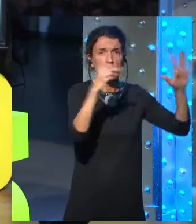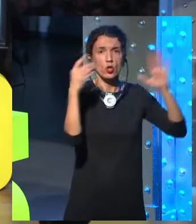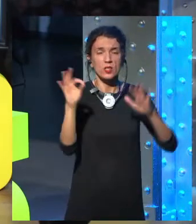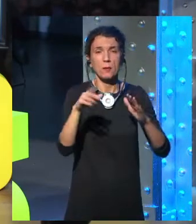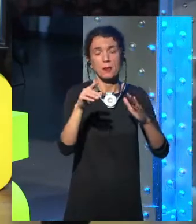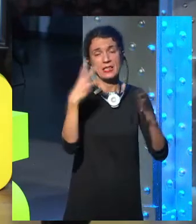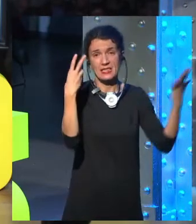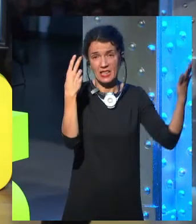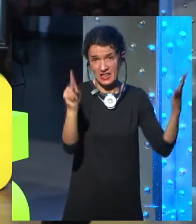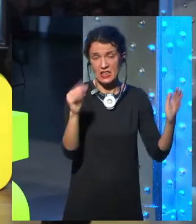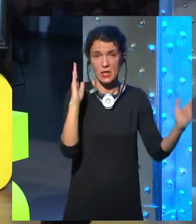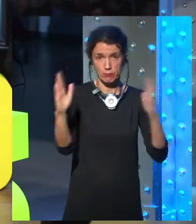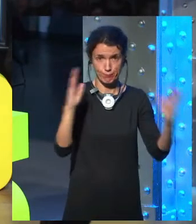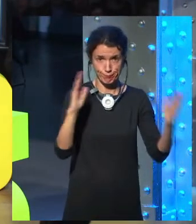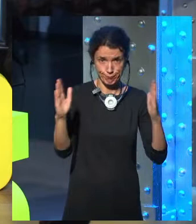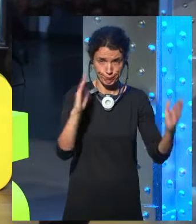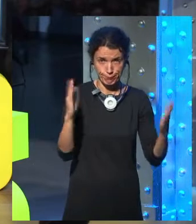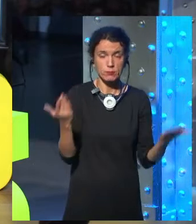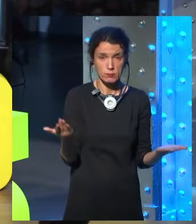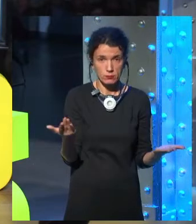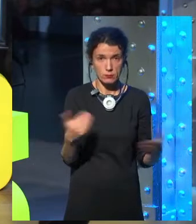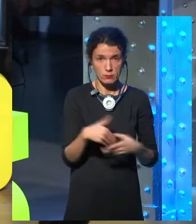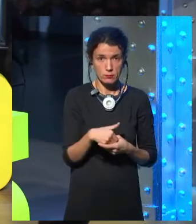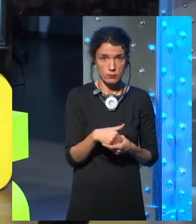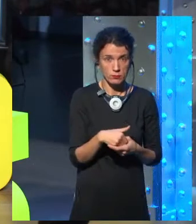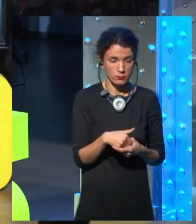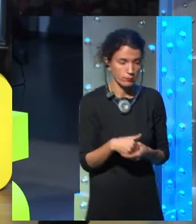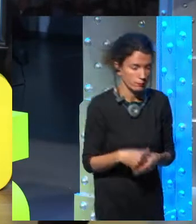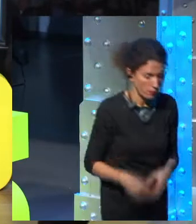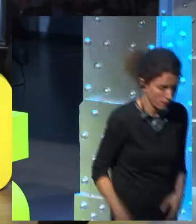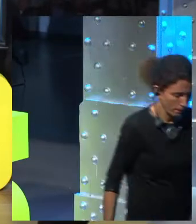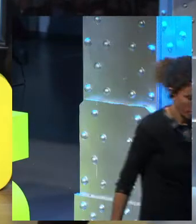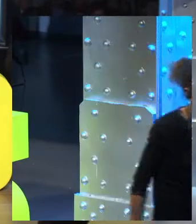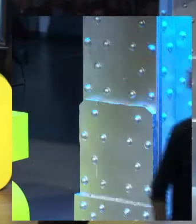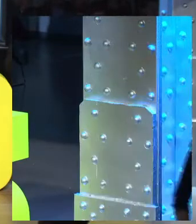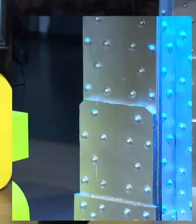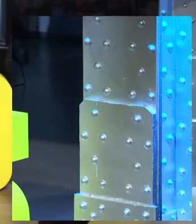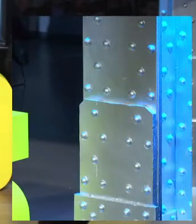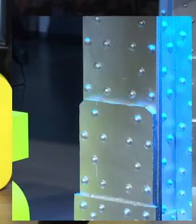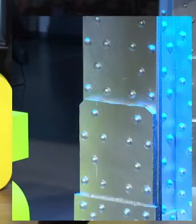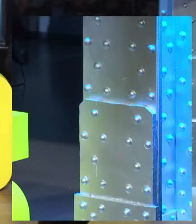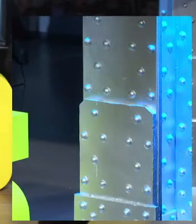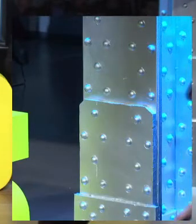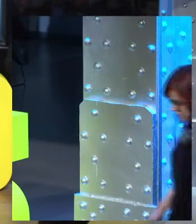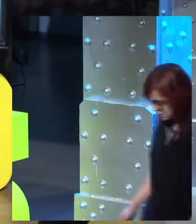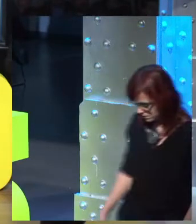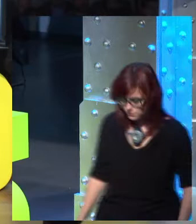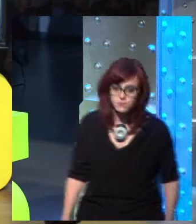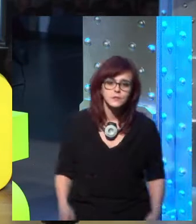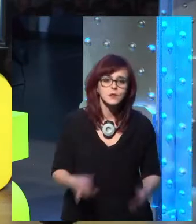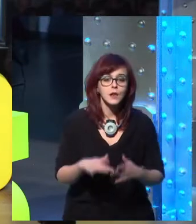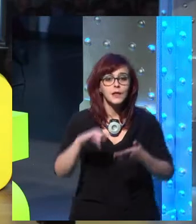perfect thing we expected. You can have perfection in a film. You can have perfection in science fiction. You can have perfection in theory.